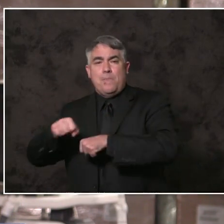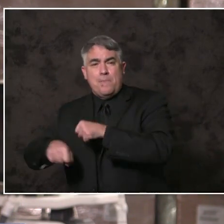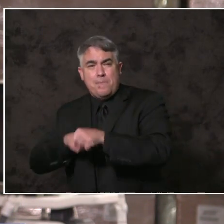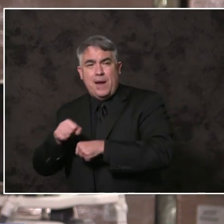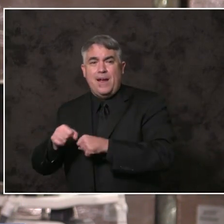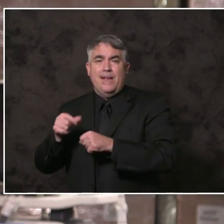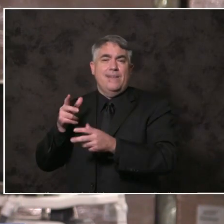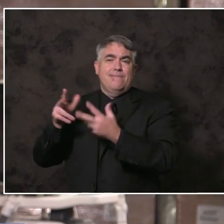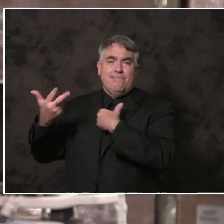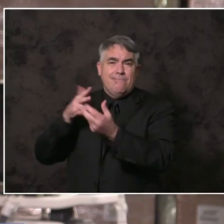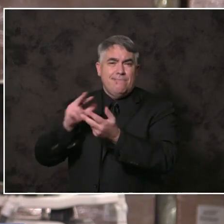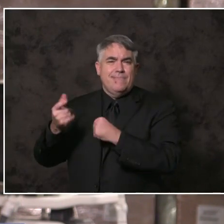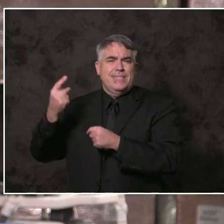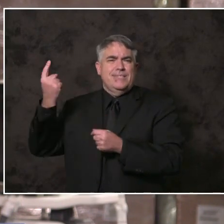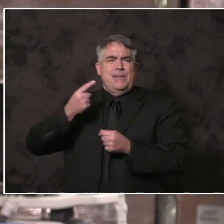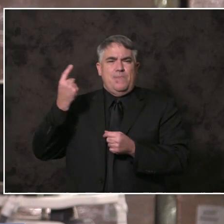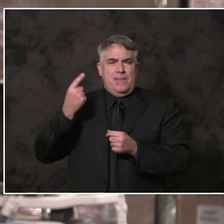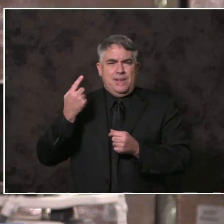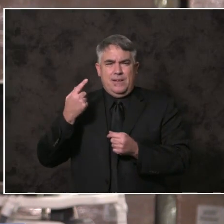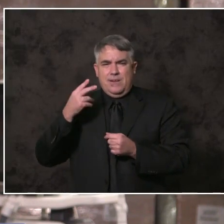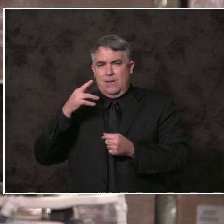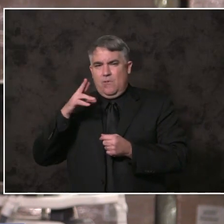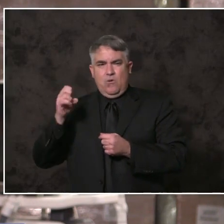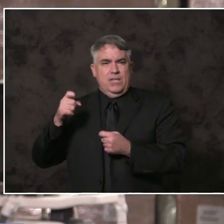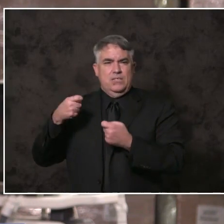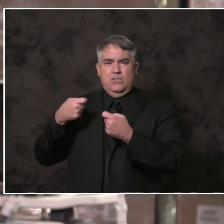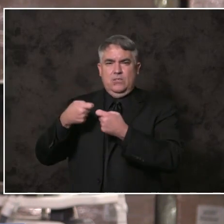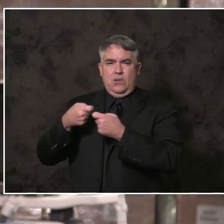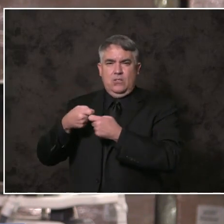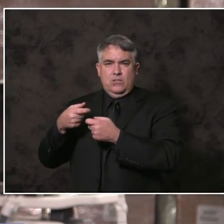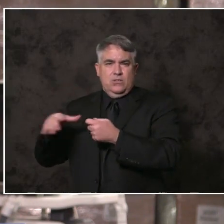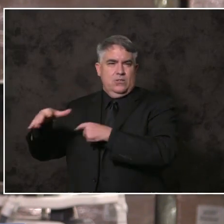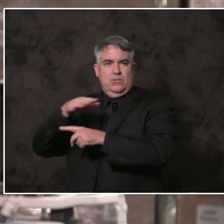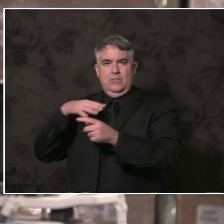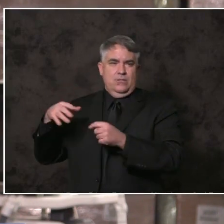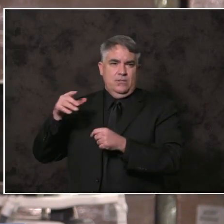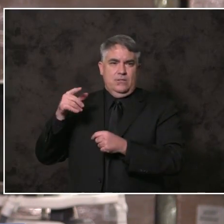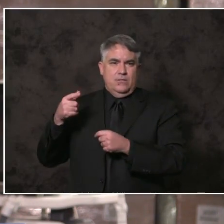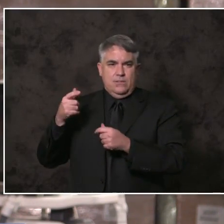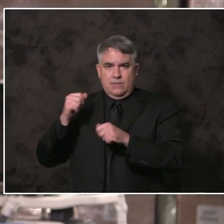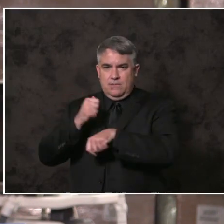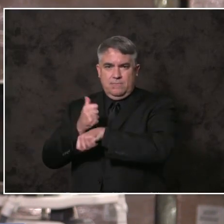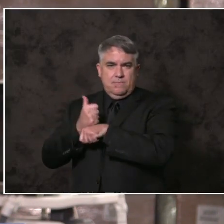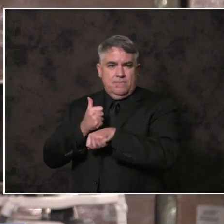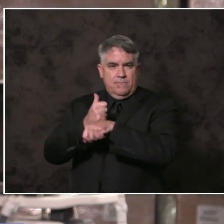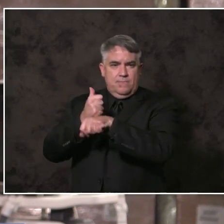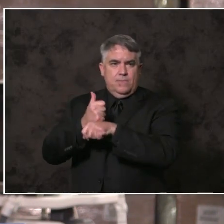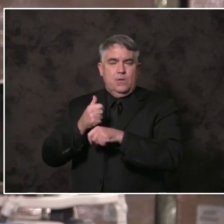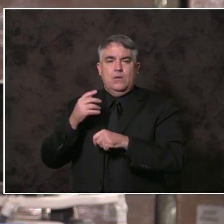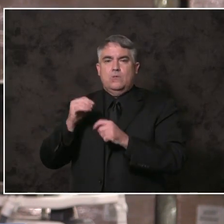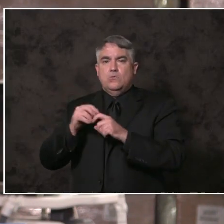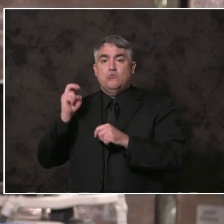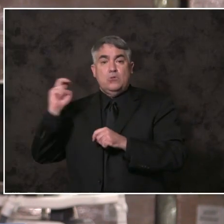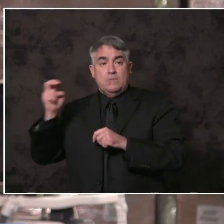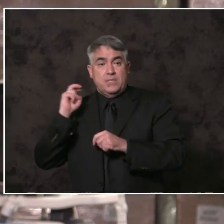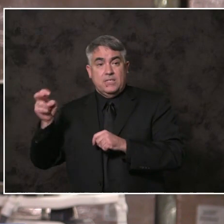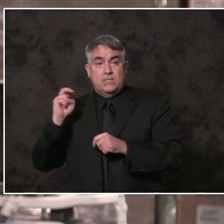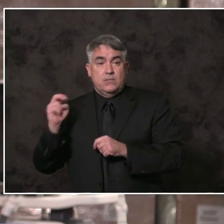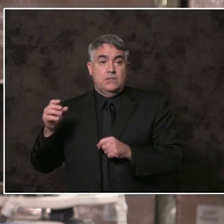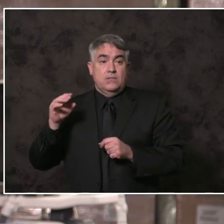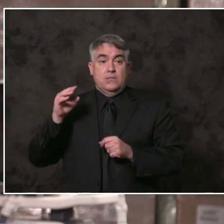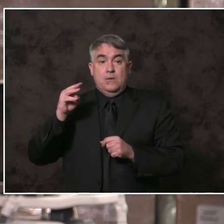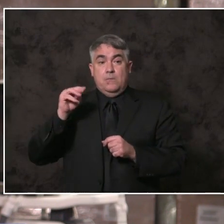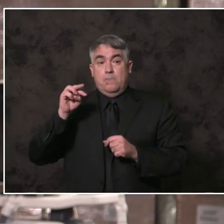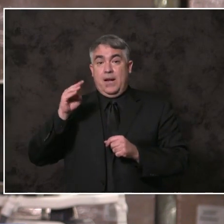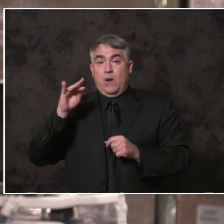recharged regional asset. With connections to transit, world class destinations like the Midway Museum, our cruise ship